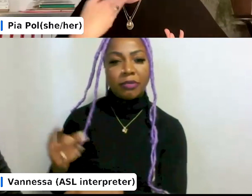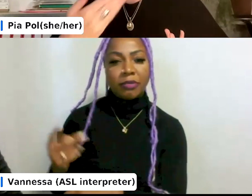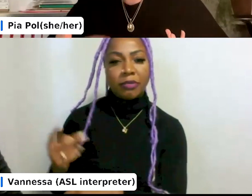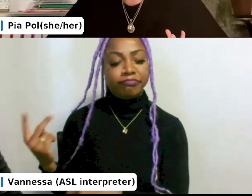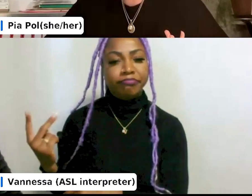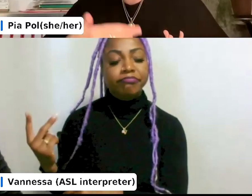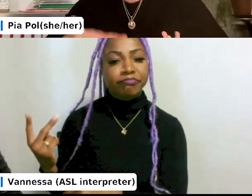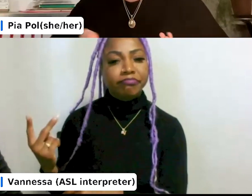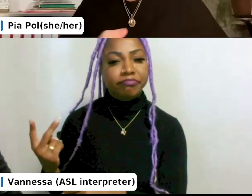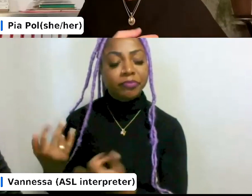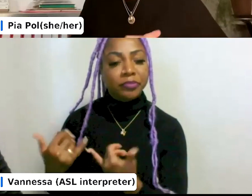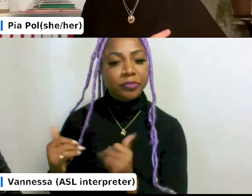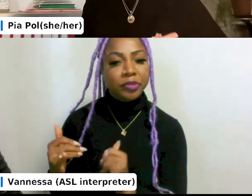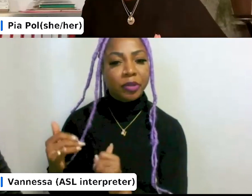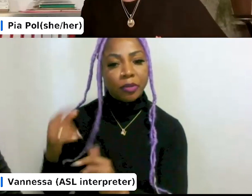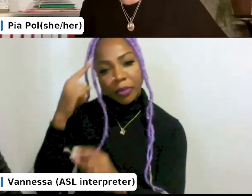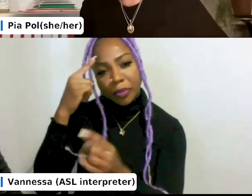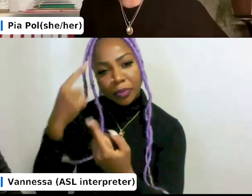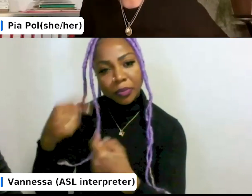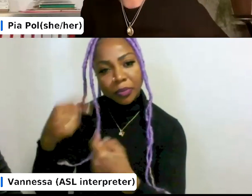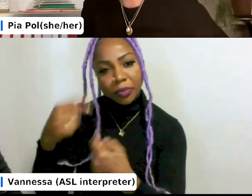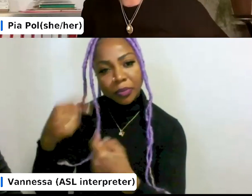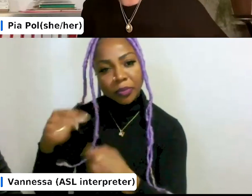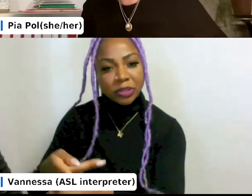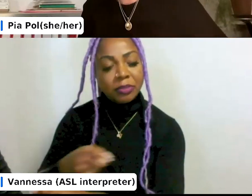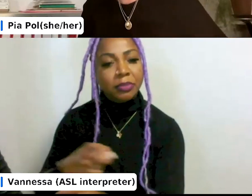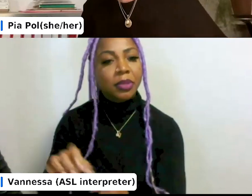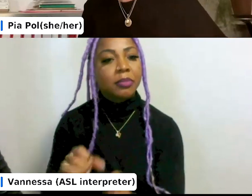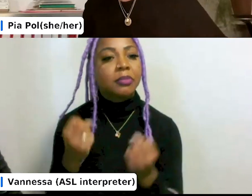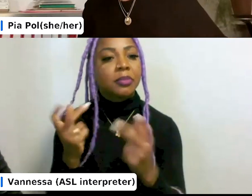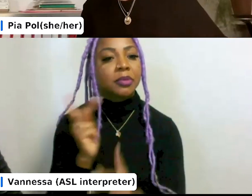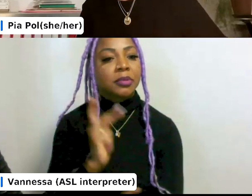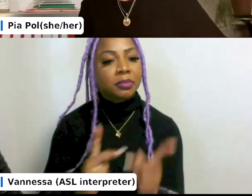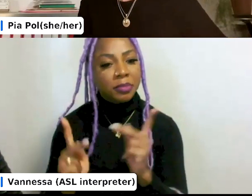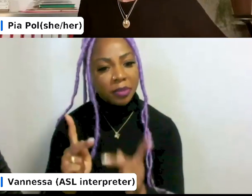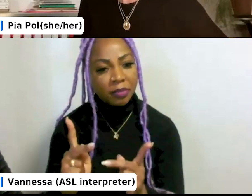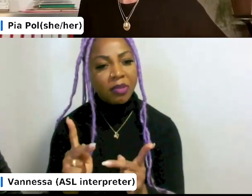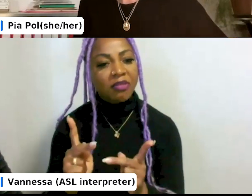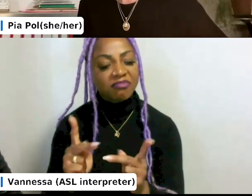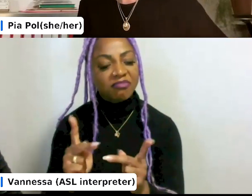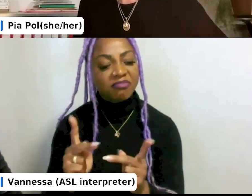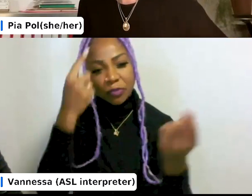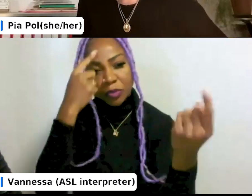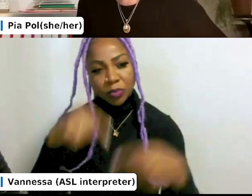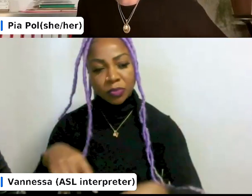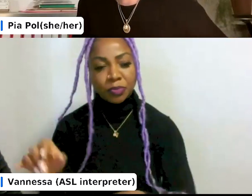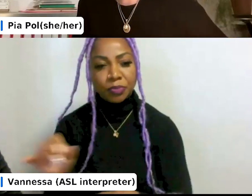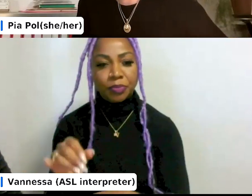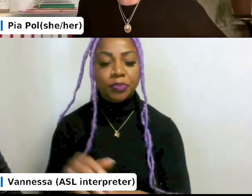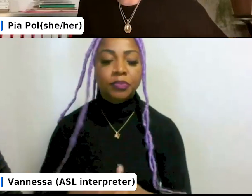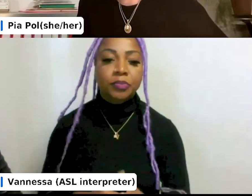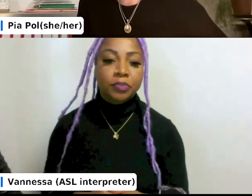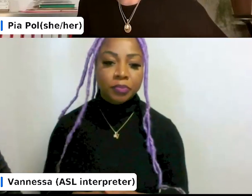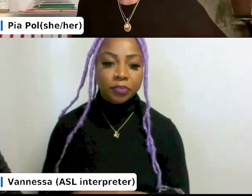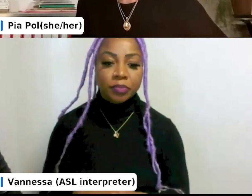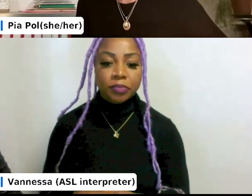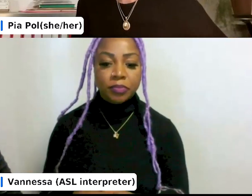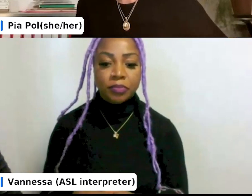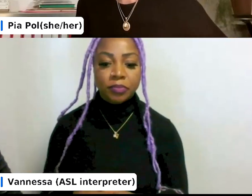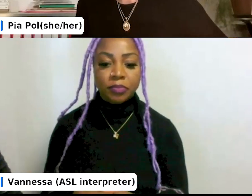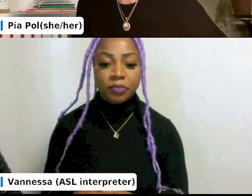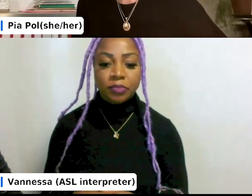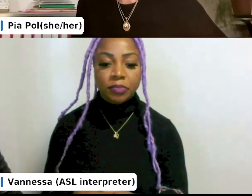about, but that also resonated with a lot of people who handed in contributions. And it's not so that everyone,